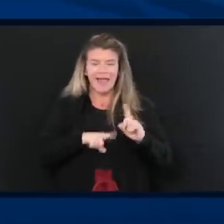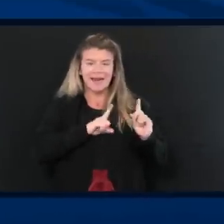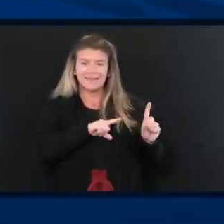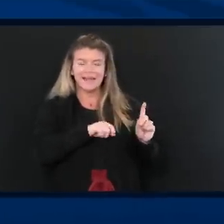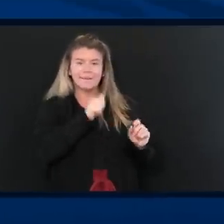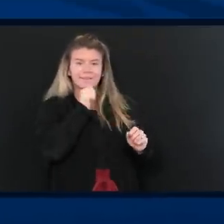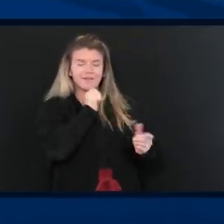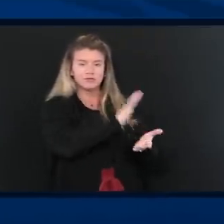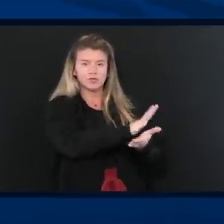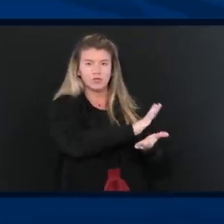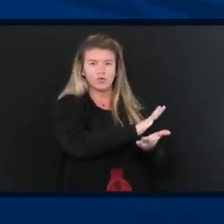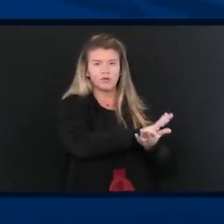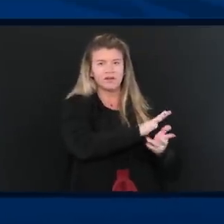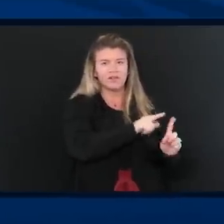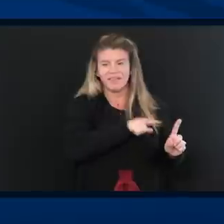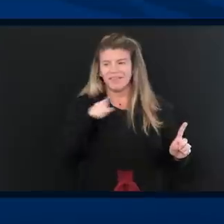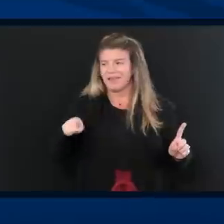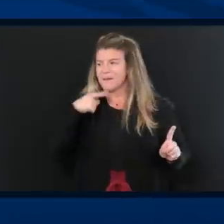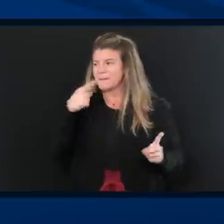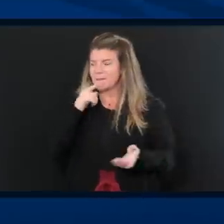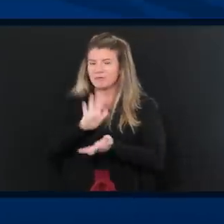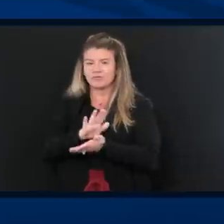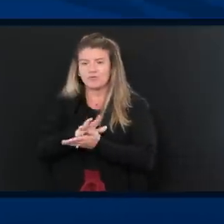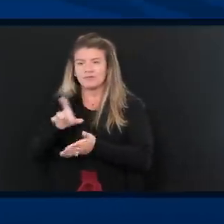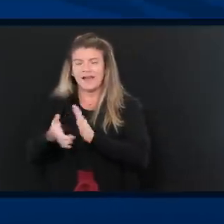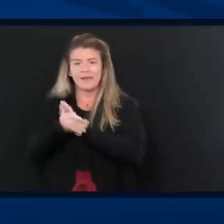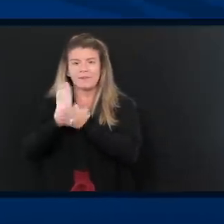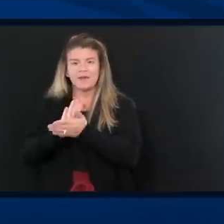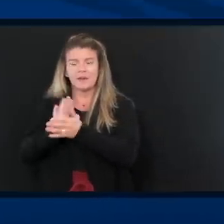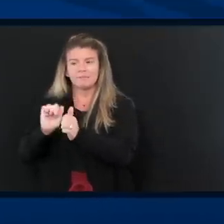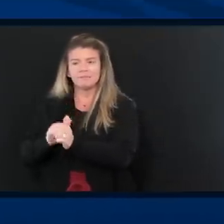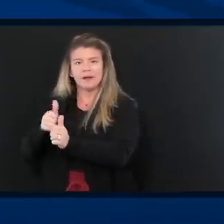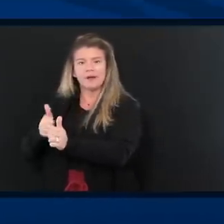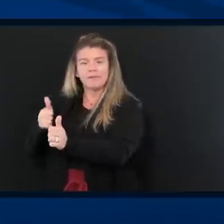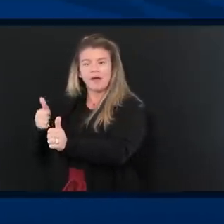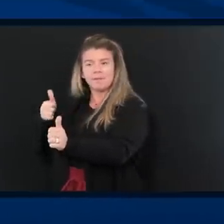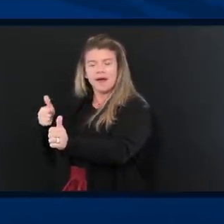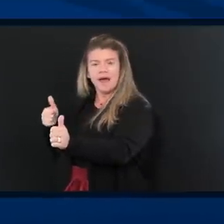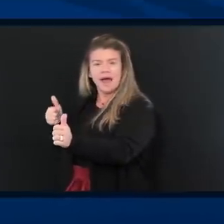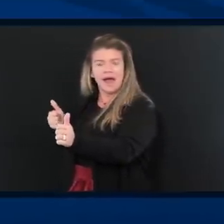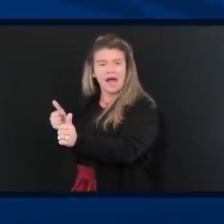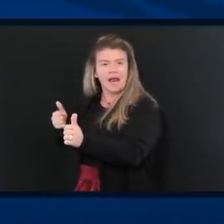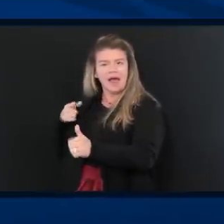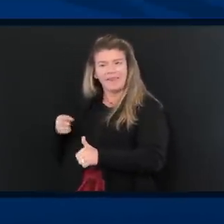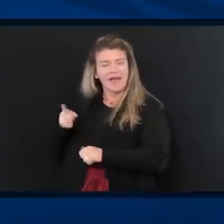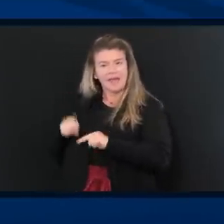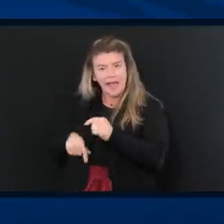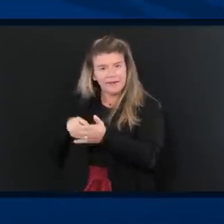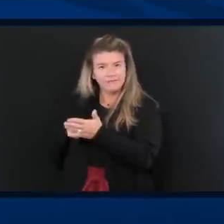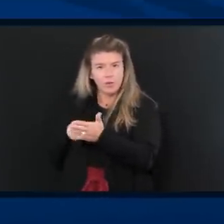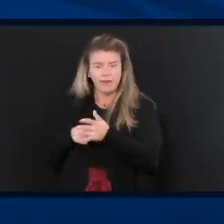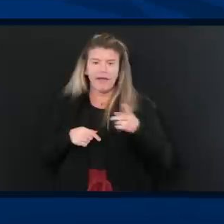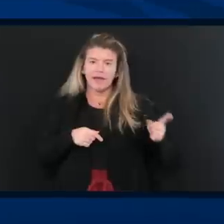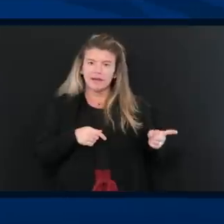schools don't fall further behind their more privileged peers who have access to private school education right now?